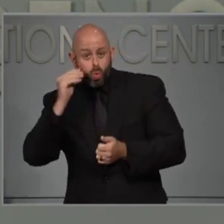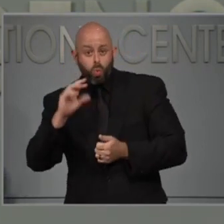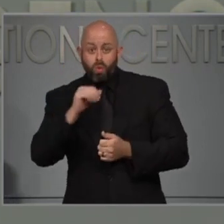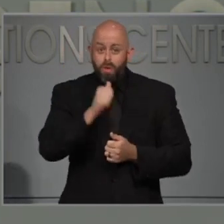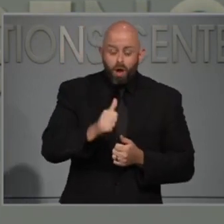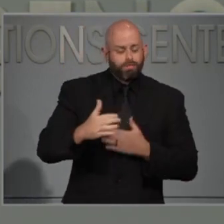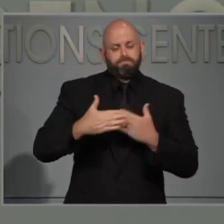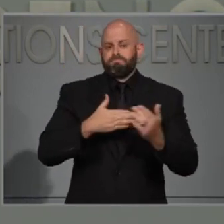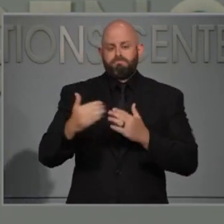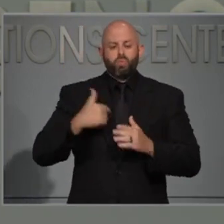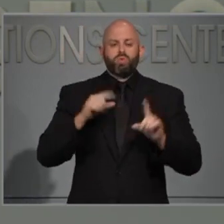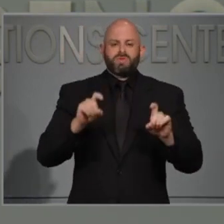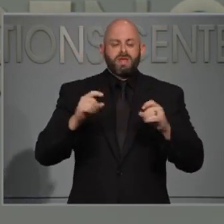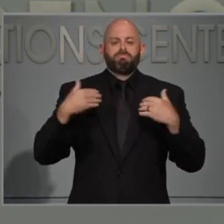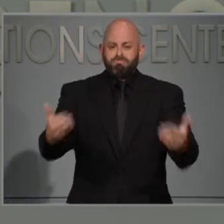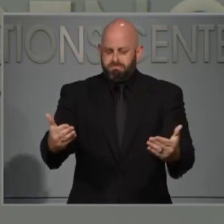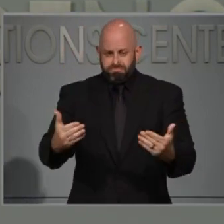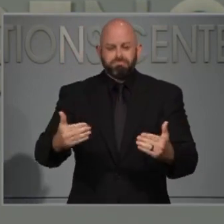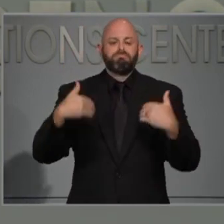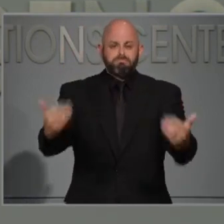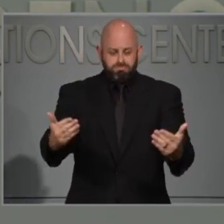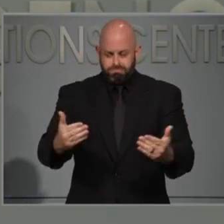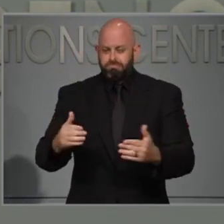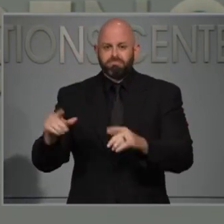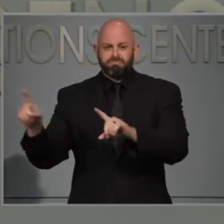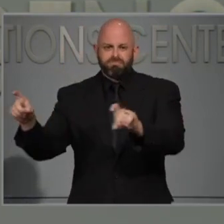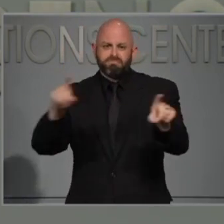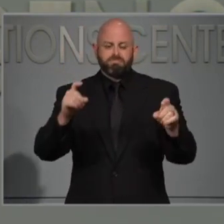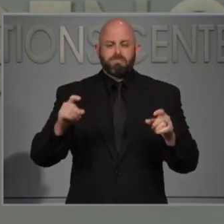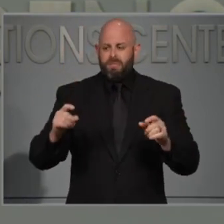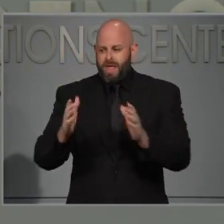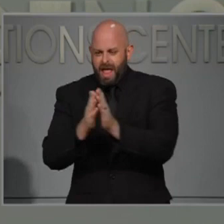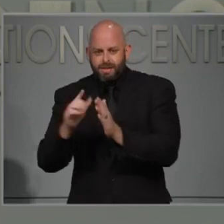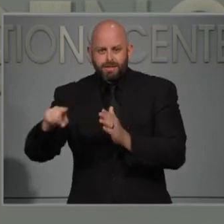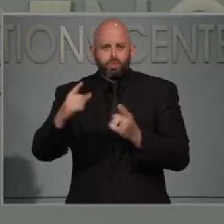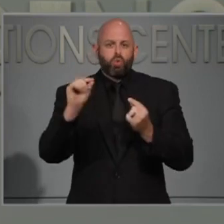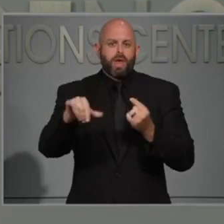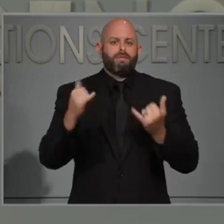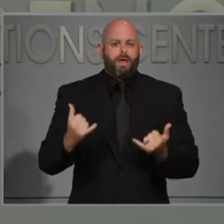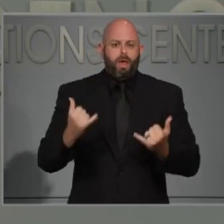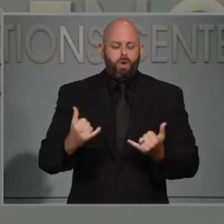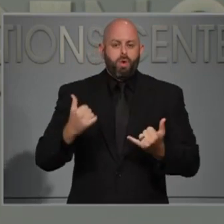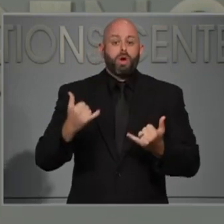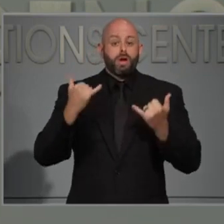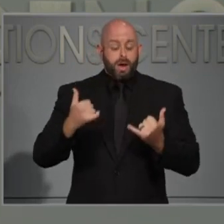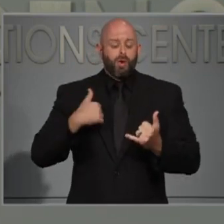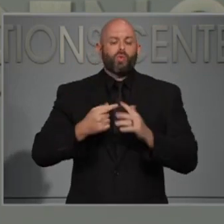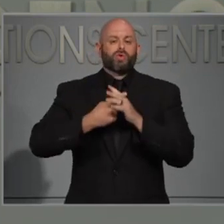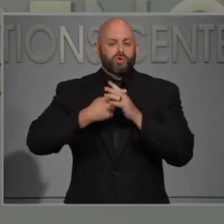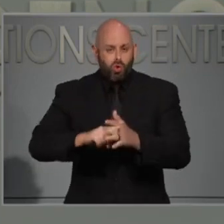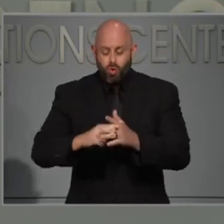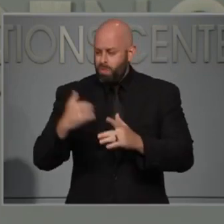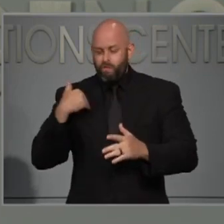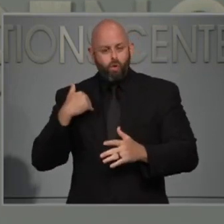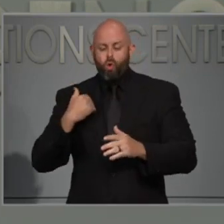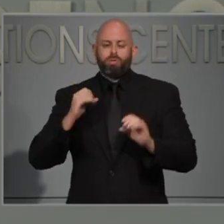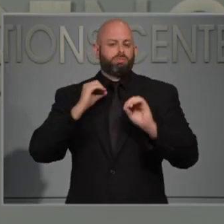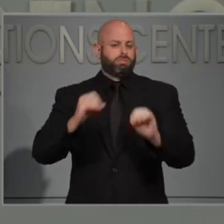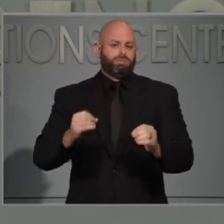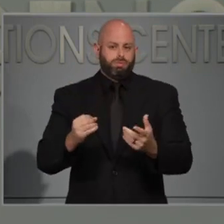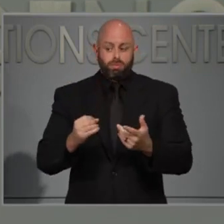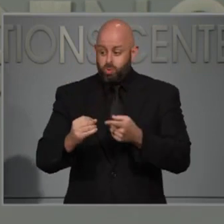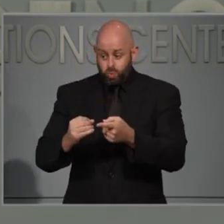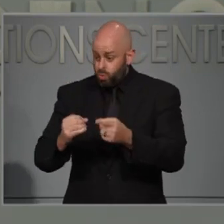tested. But until they find a case, folks are not doing that proactive testing. We are now starting that work with everyone. Again, now that